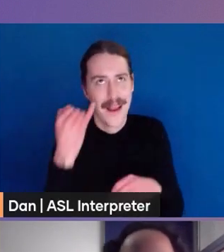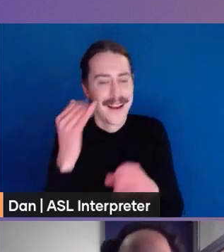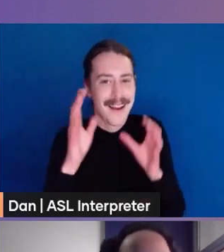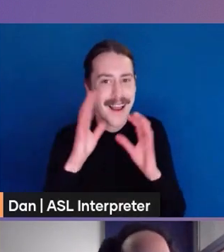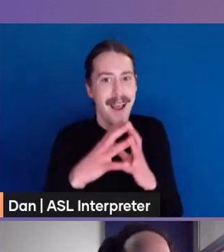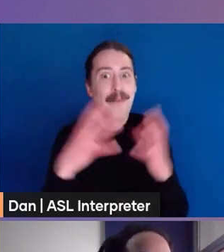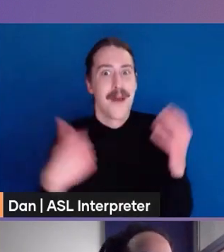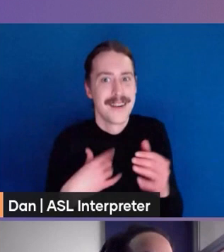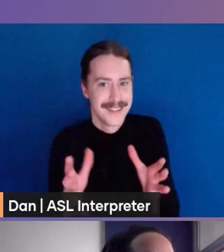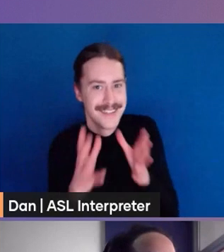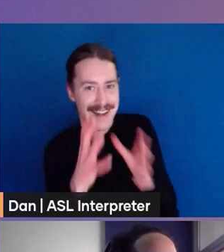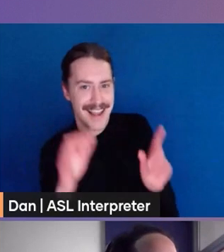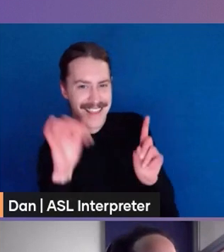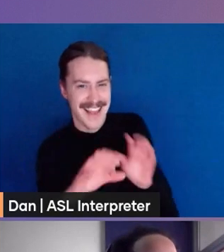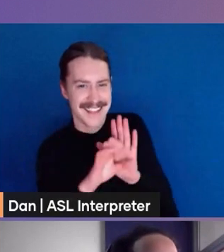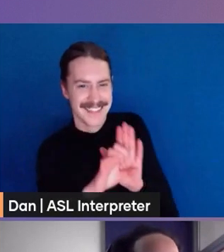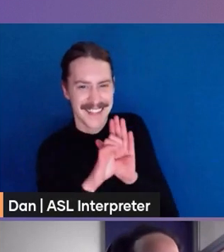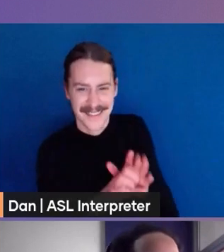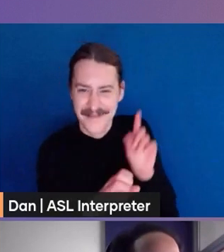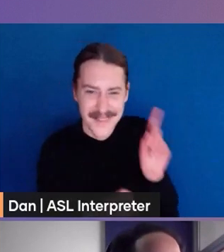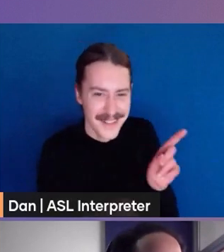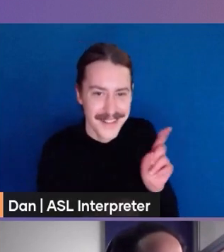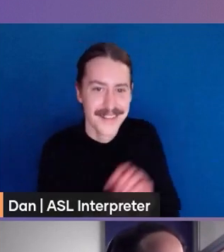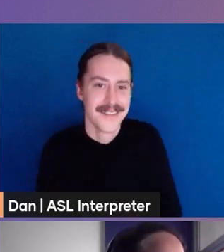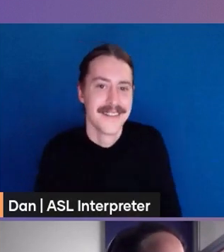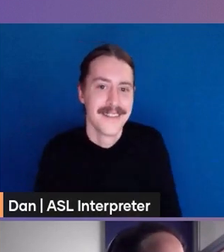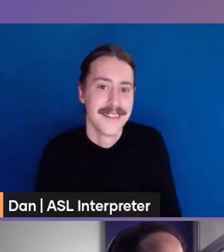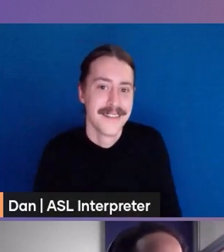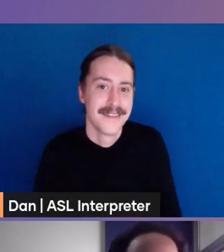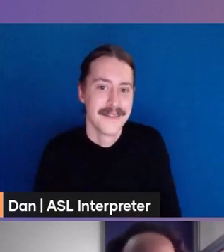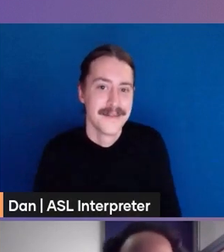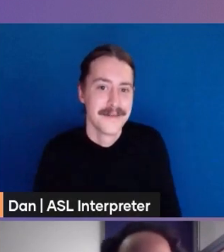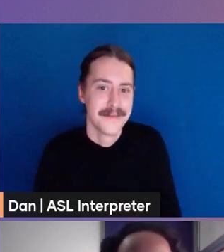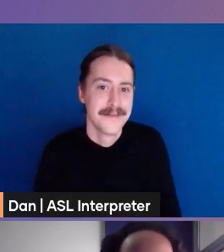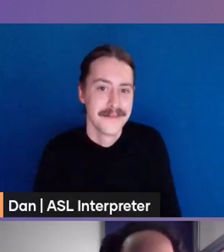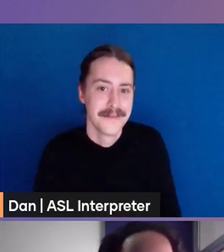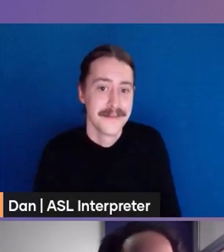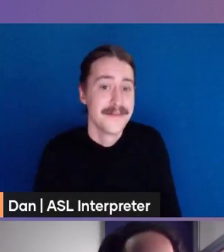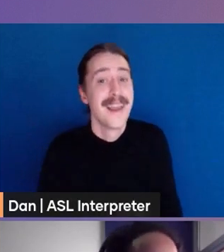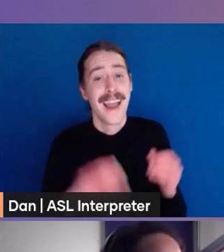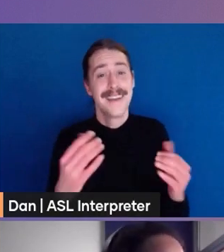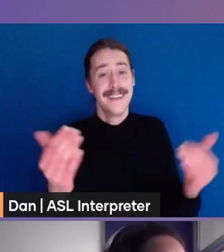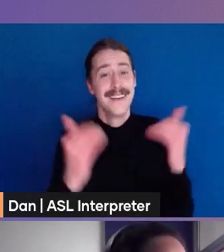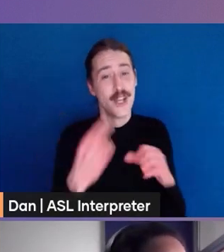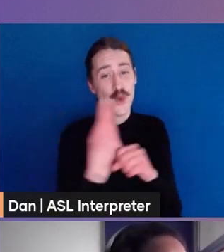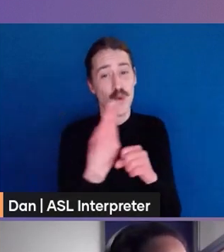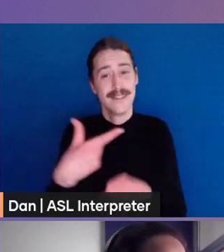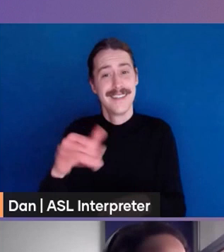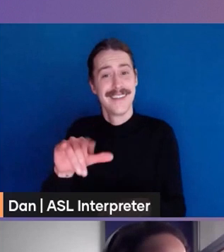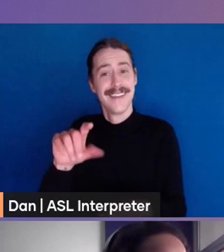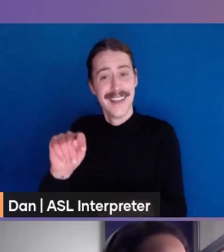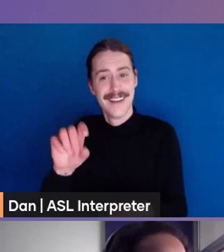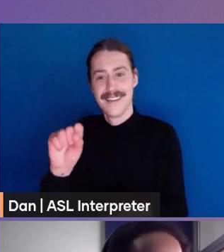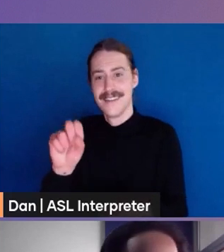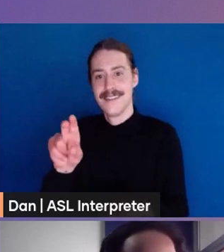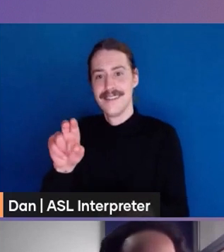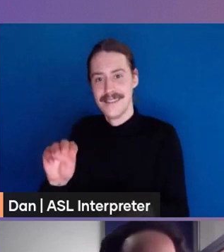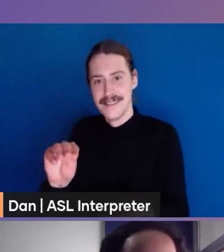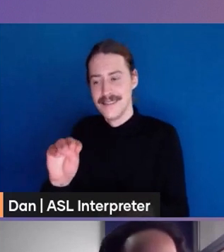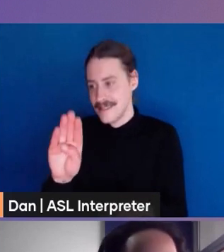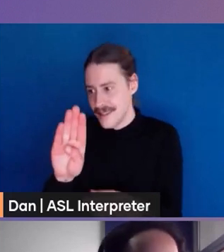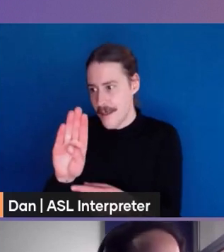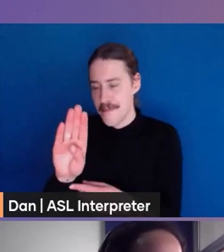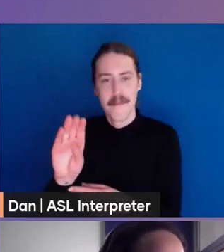and using github modules to import the modules that was in that black rectangle with an emoji